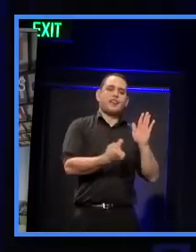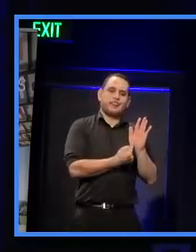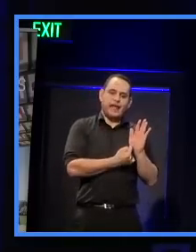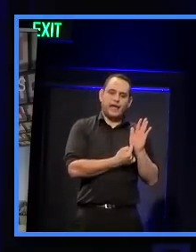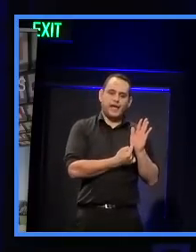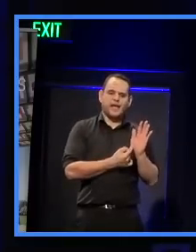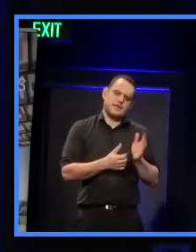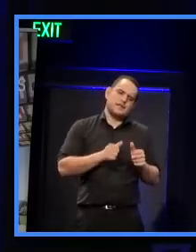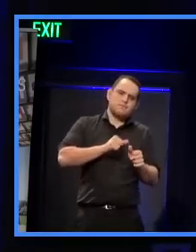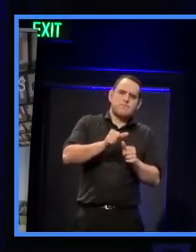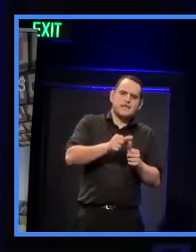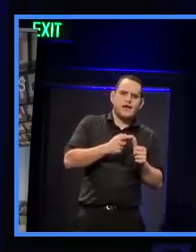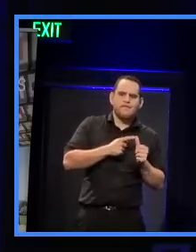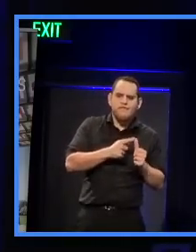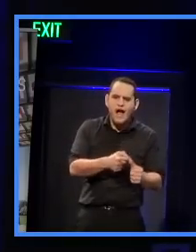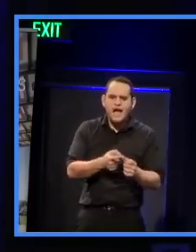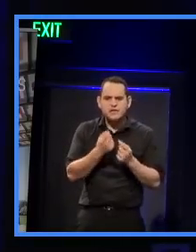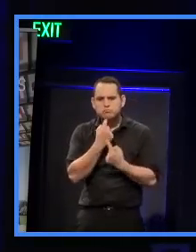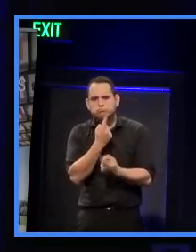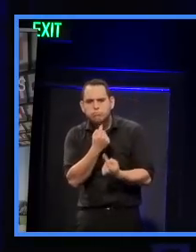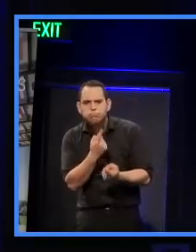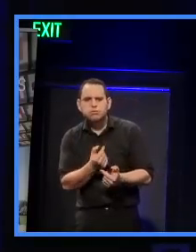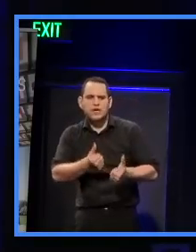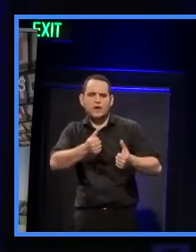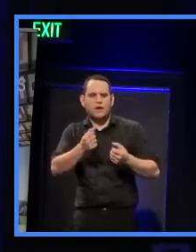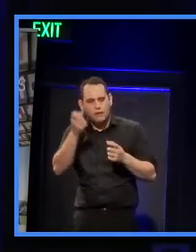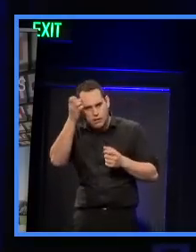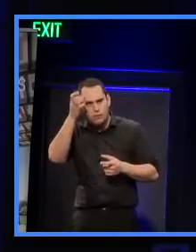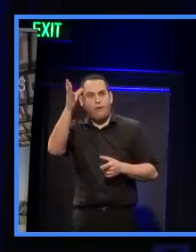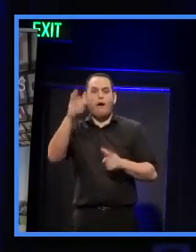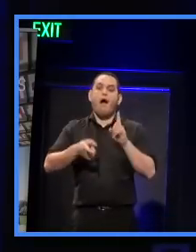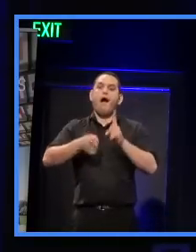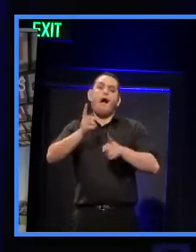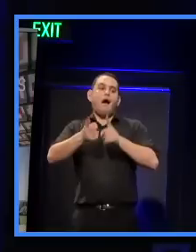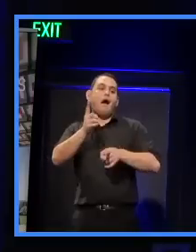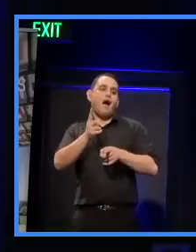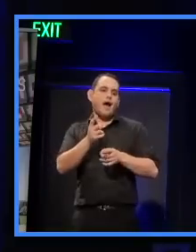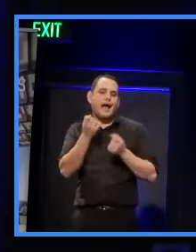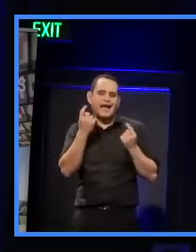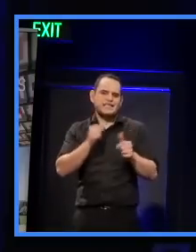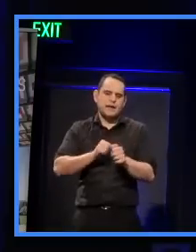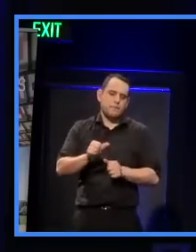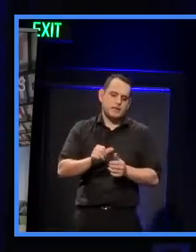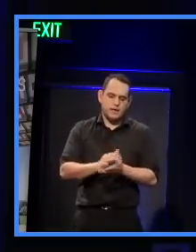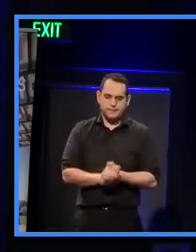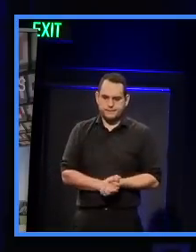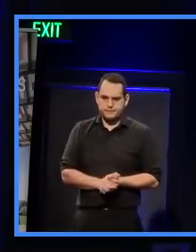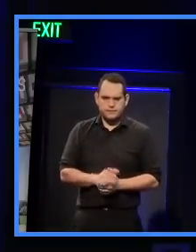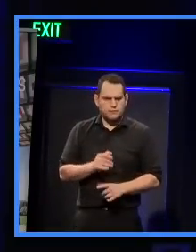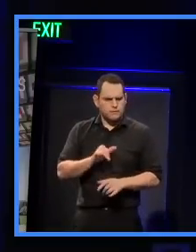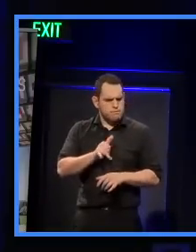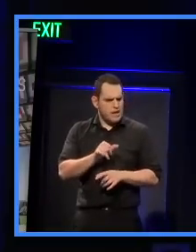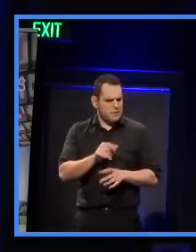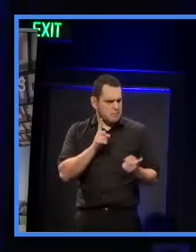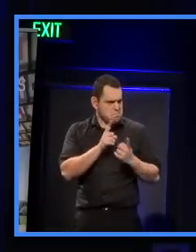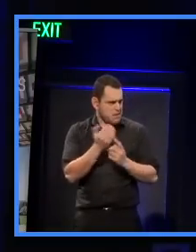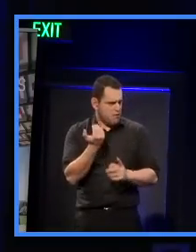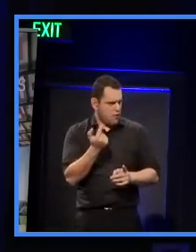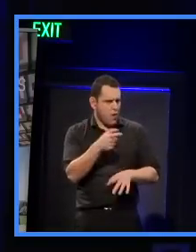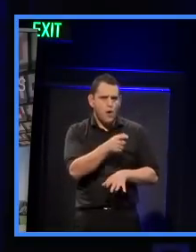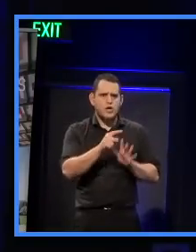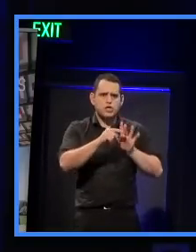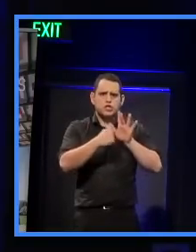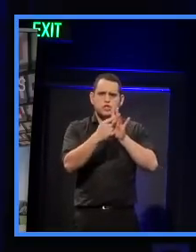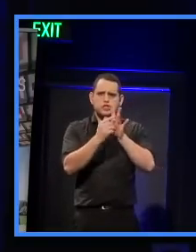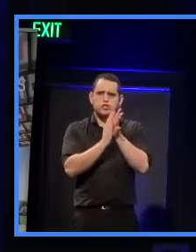give them better advice to lift their awareness, creating case studies and so forth. And I don't know if you've all met him yet, but there's a chap